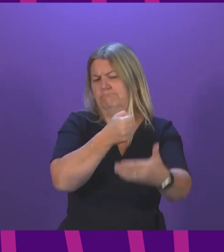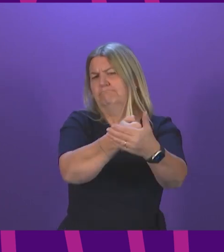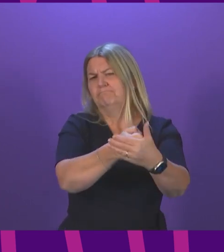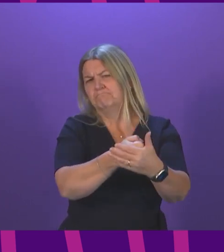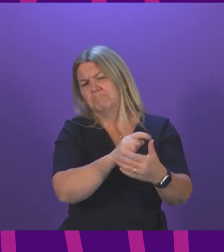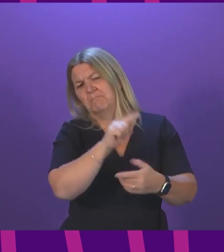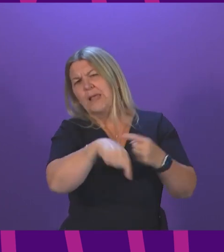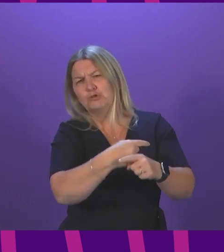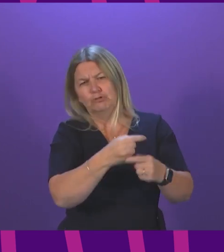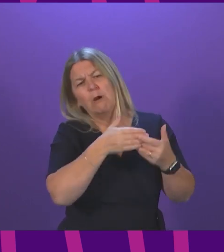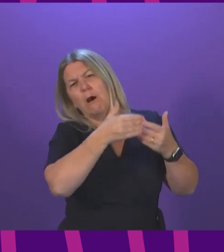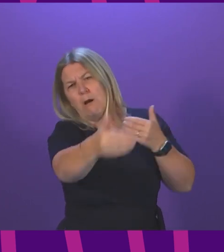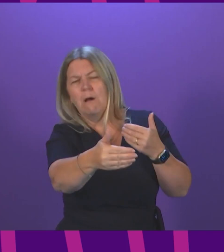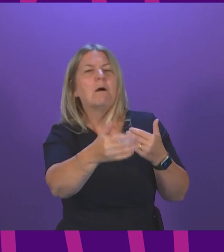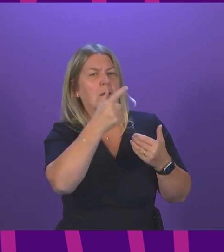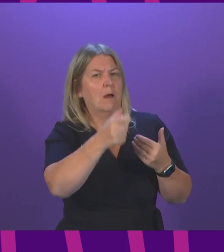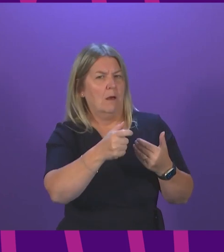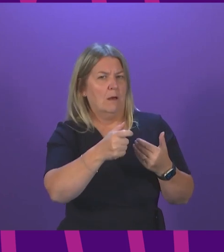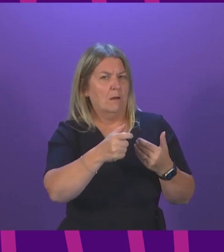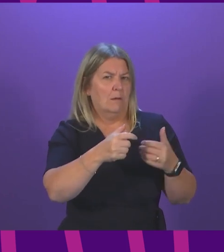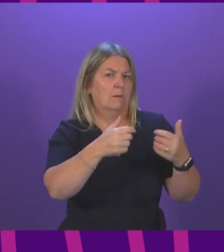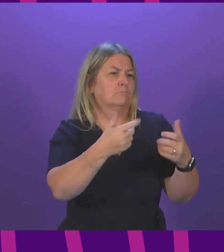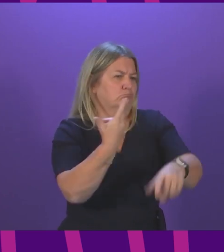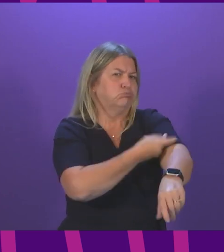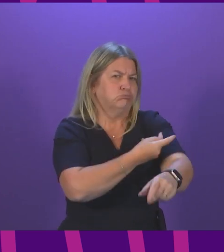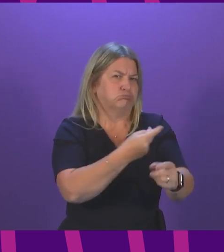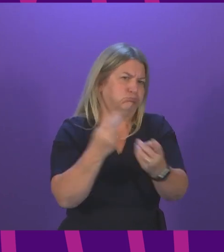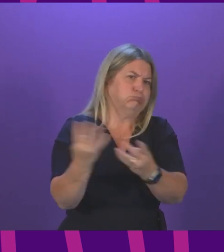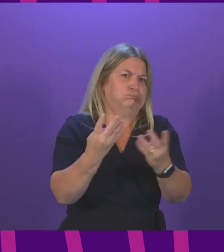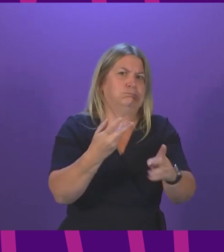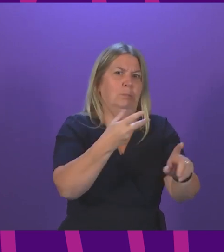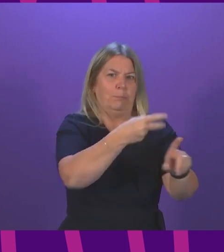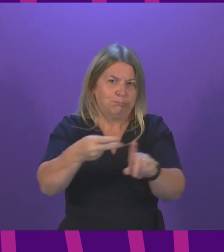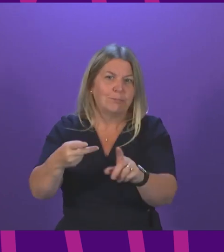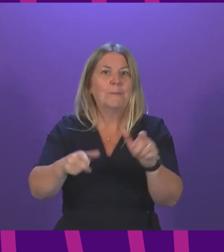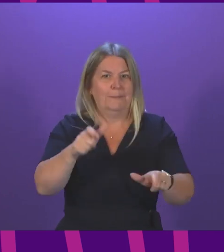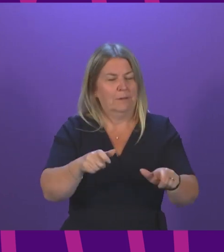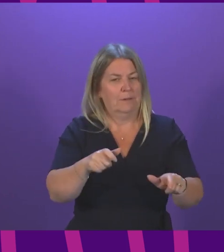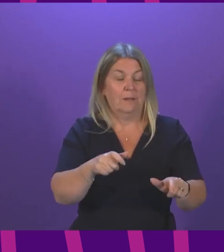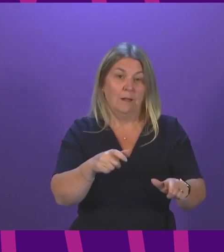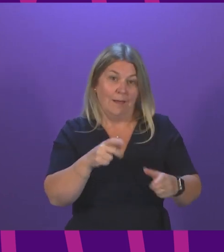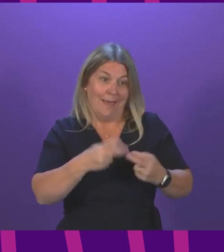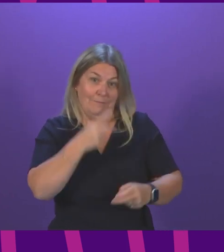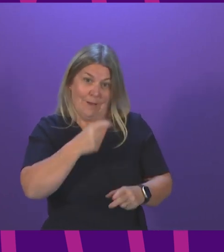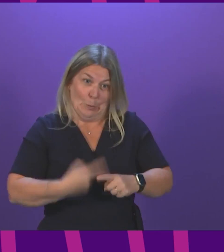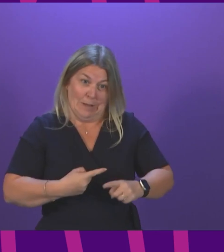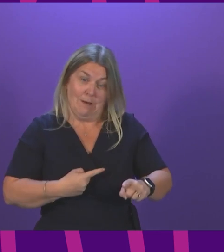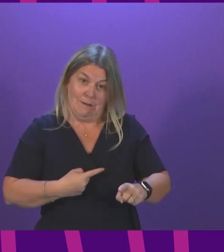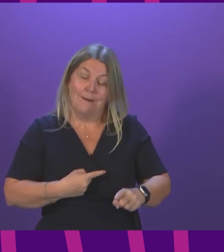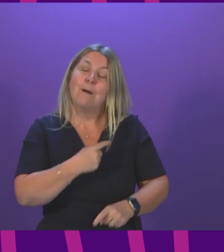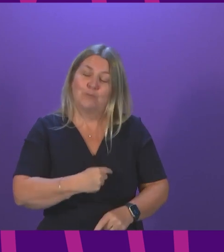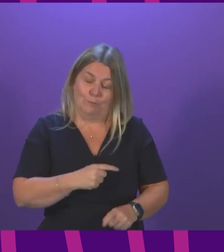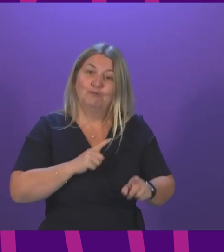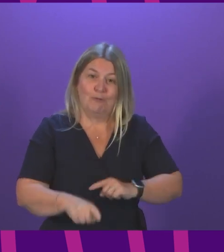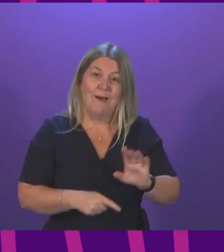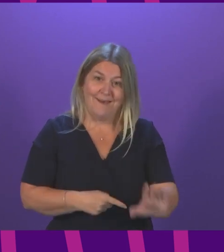the strategy. Of course, if Ms Bailey, as she requests, if we can go any quicker than that, I promise her we absolutely will. But as she has